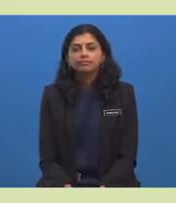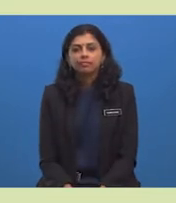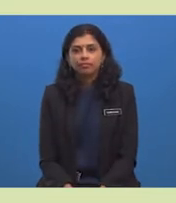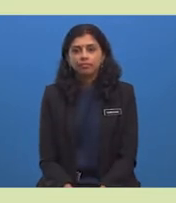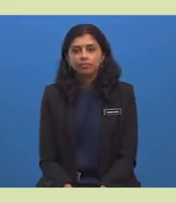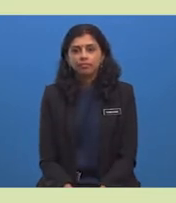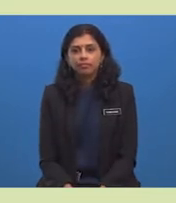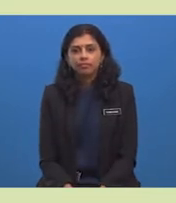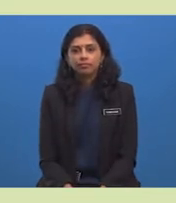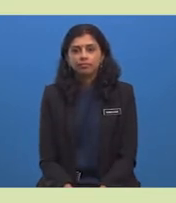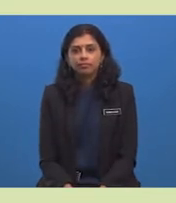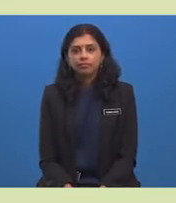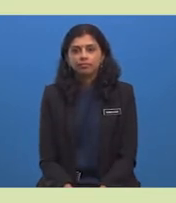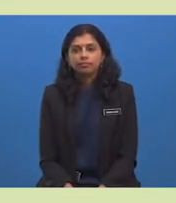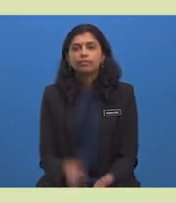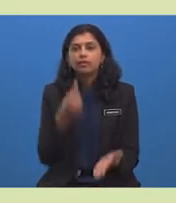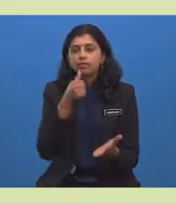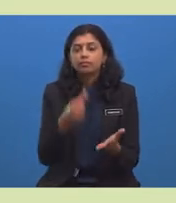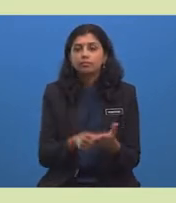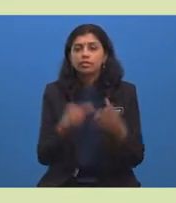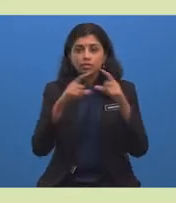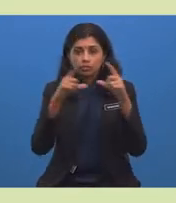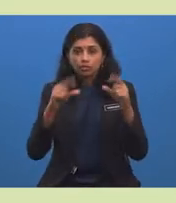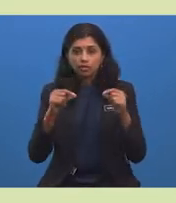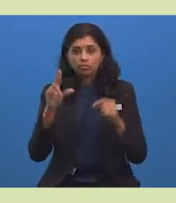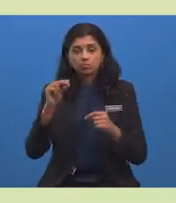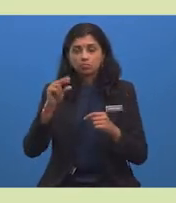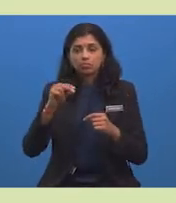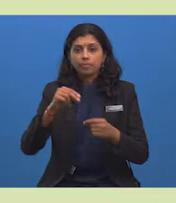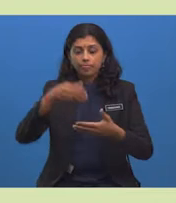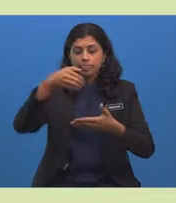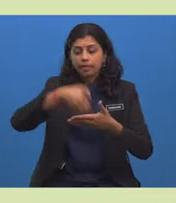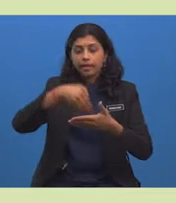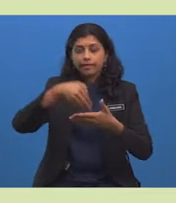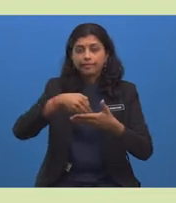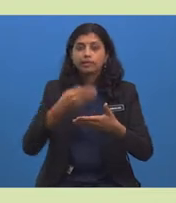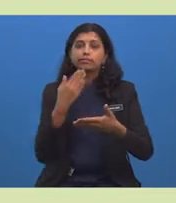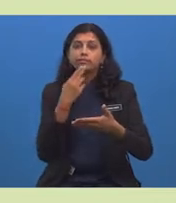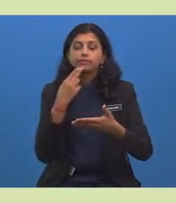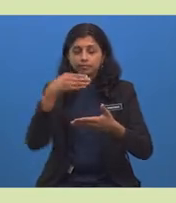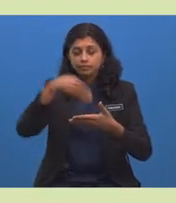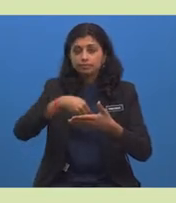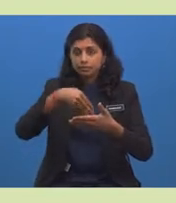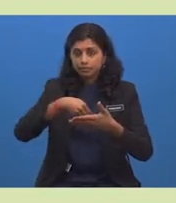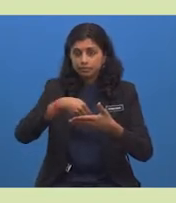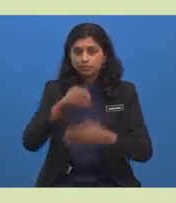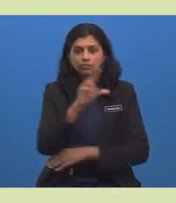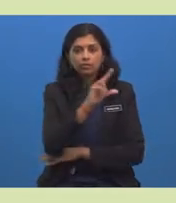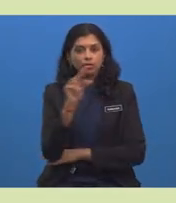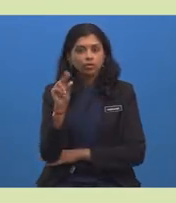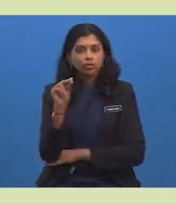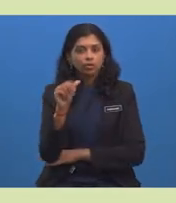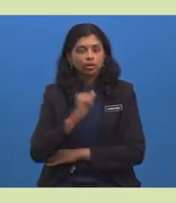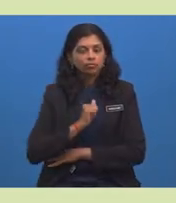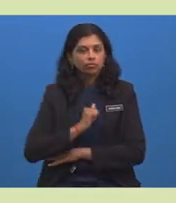Since postcards have no envelopes, be careful not to write personal matters